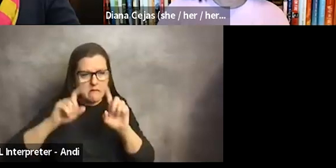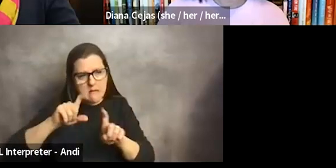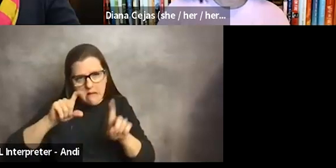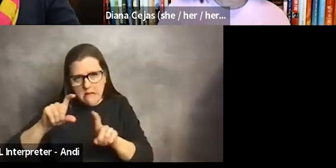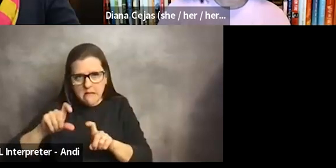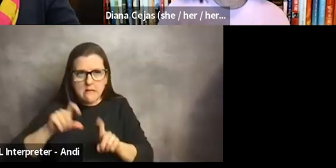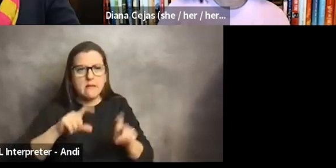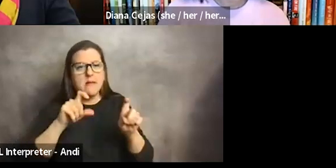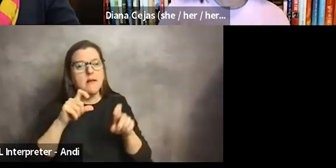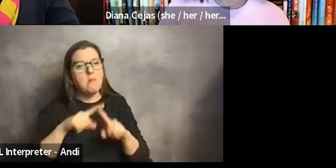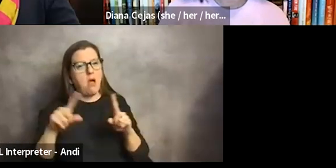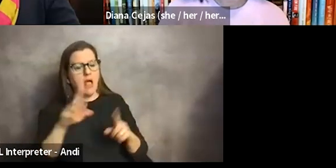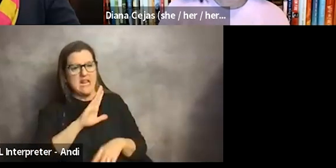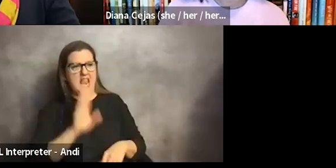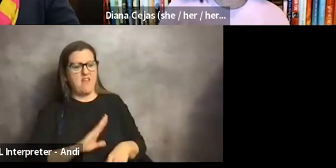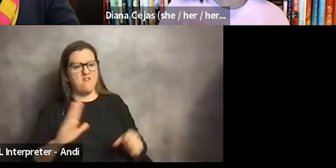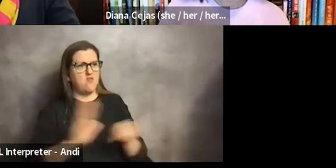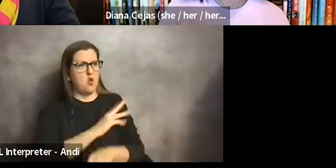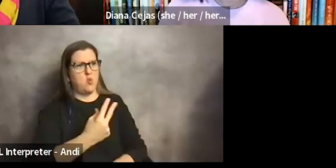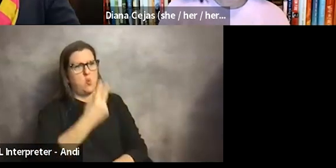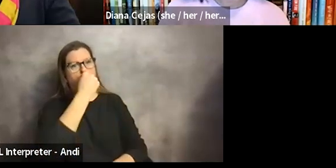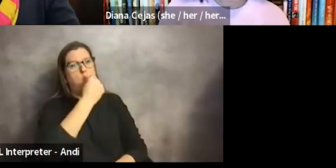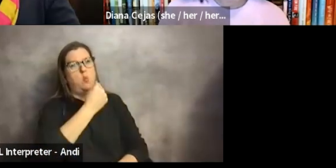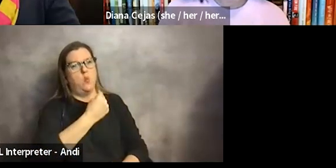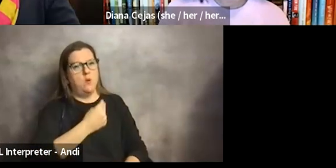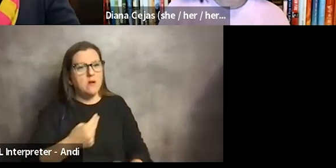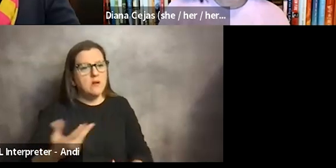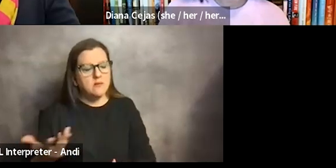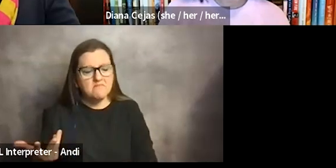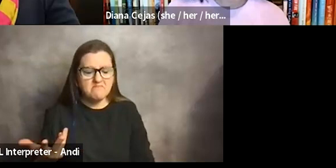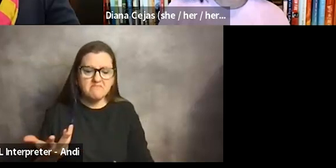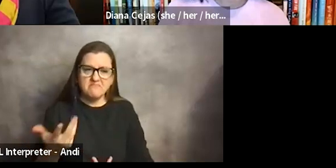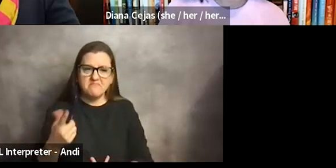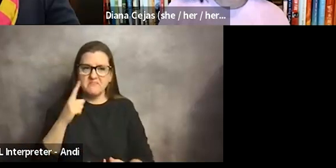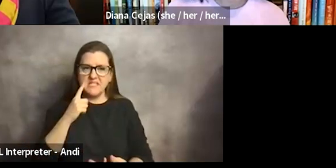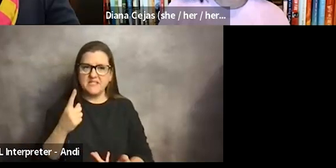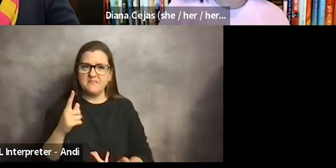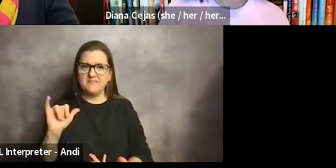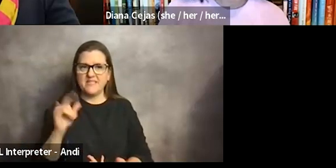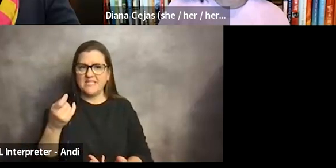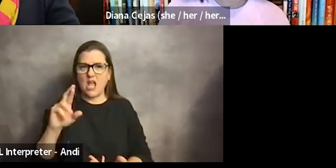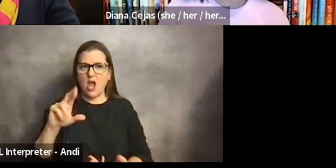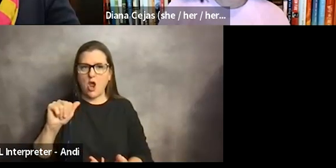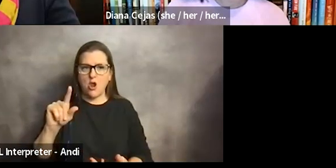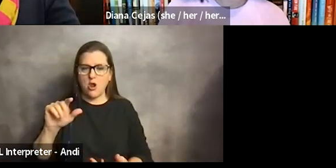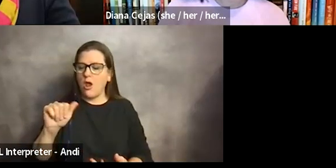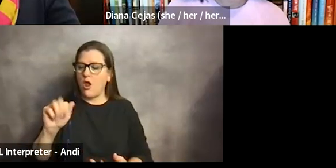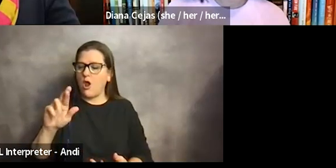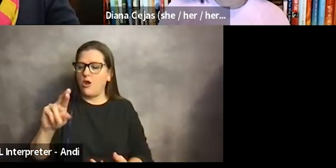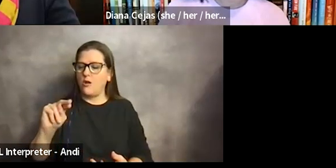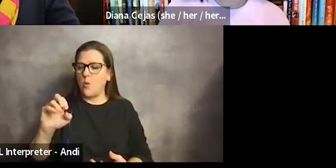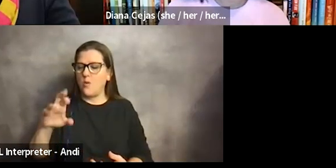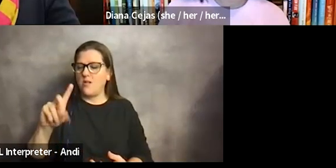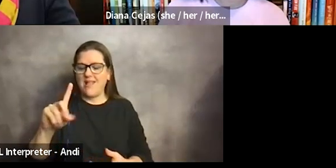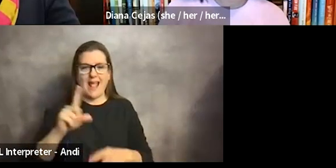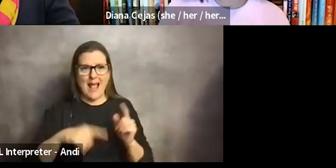but I've never been turned down. So I've, I've, you know, been very, you know, I think like Dr. Arnold was, I can't imagine them even